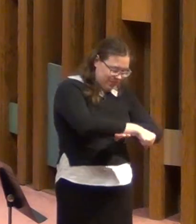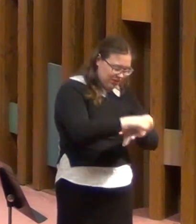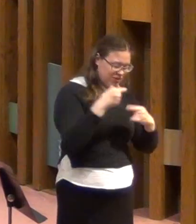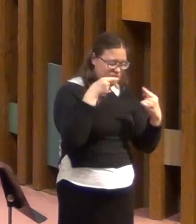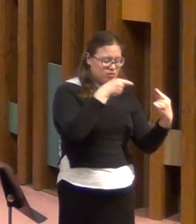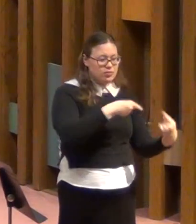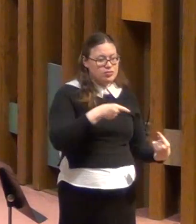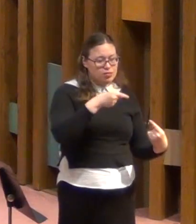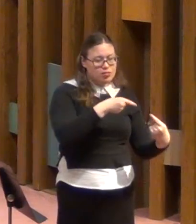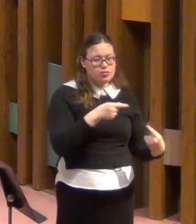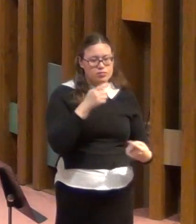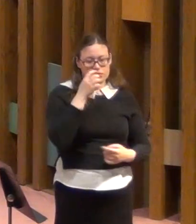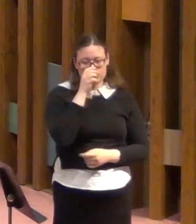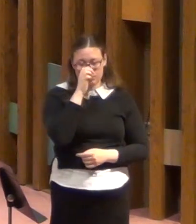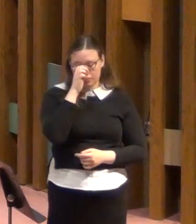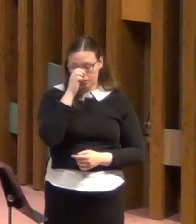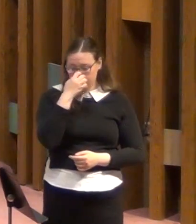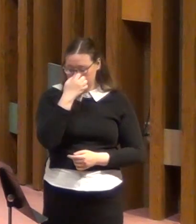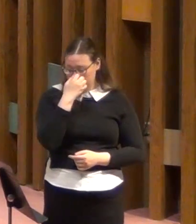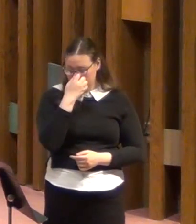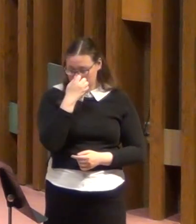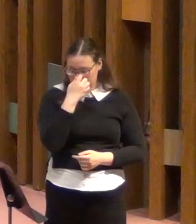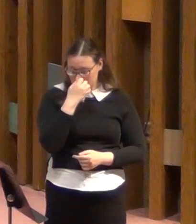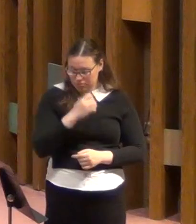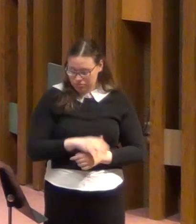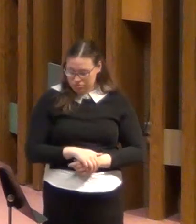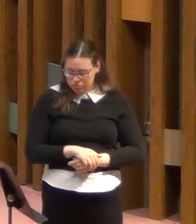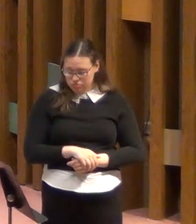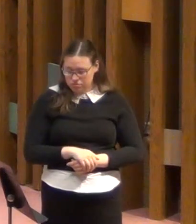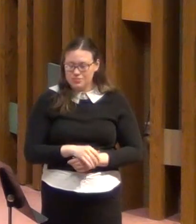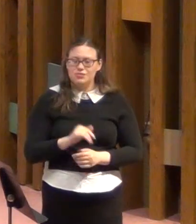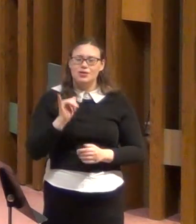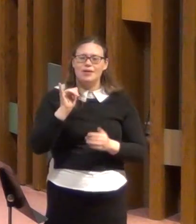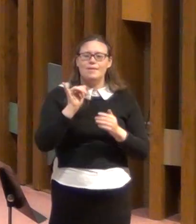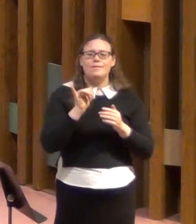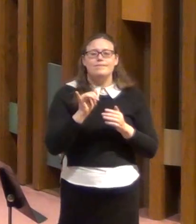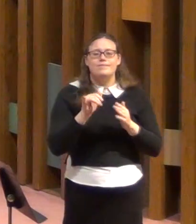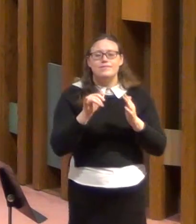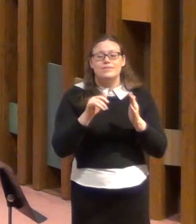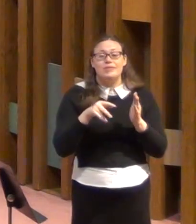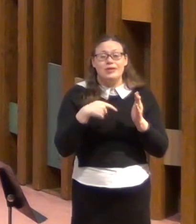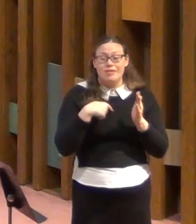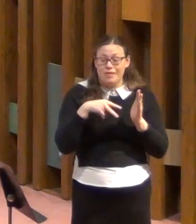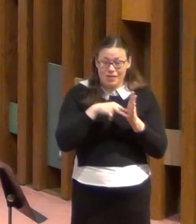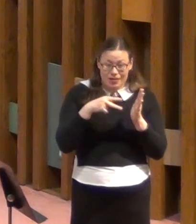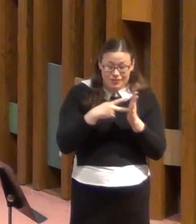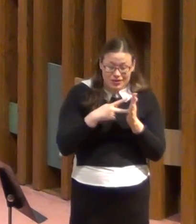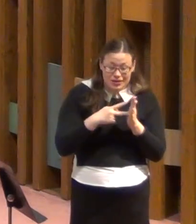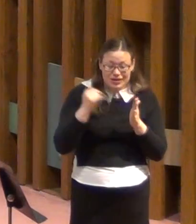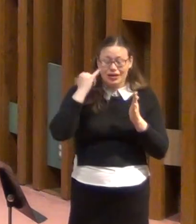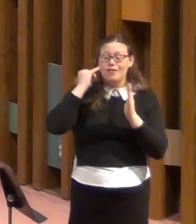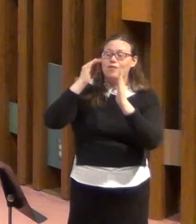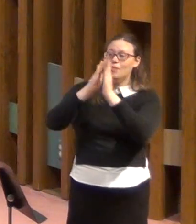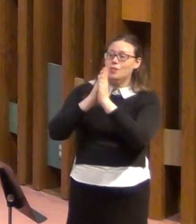sufferings. Now, that doesn't mean that the cause of our suffering is always going to go away.